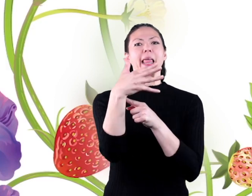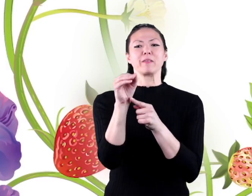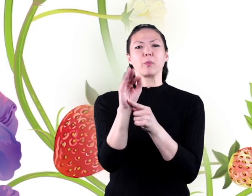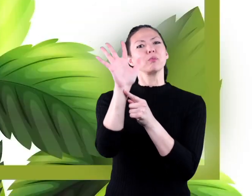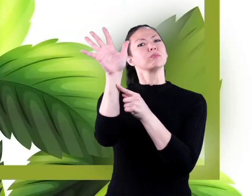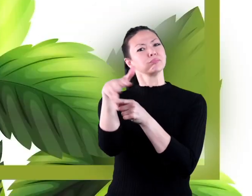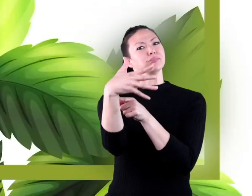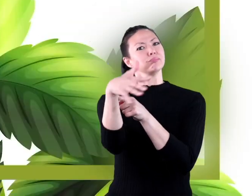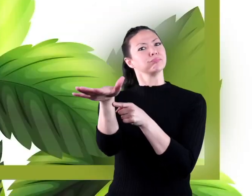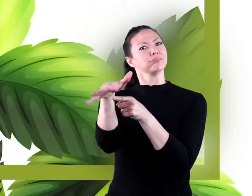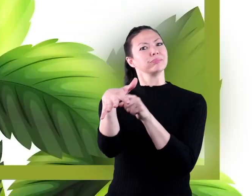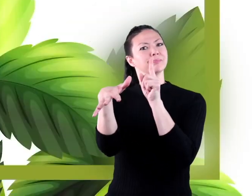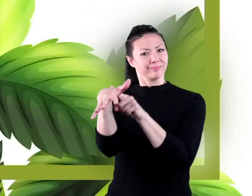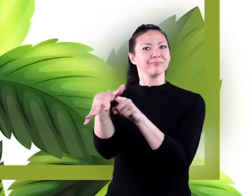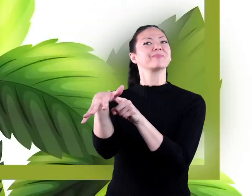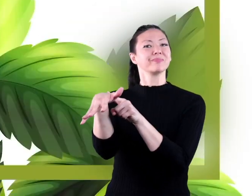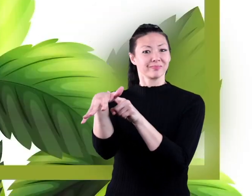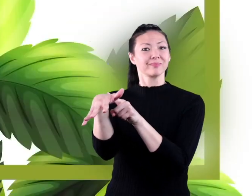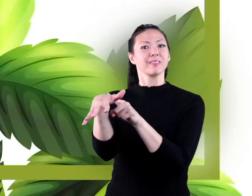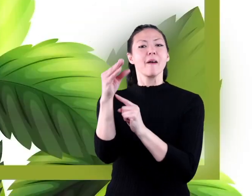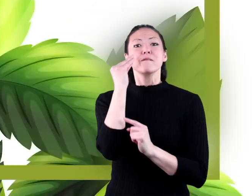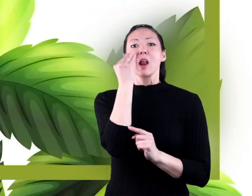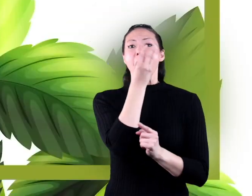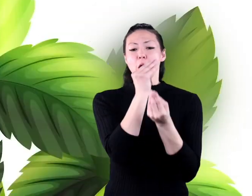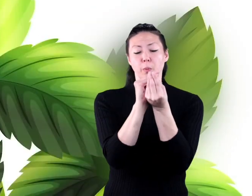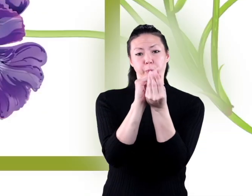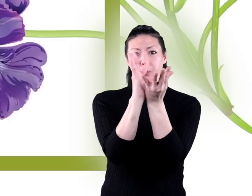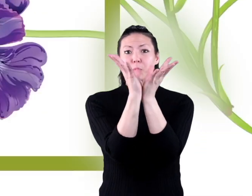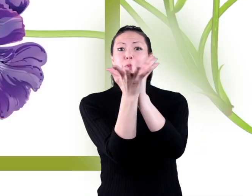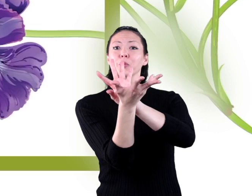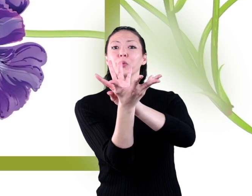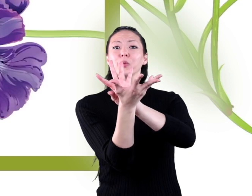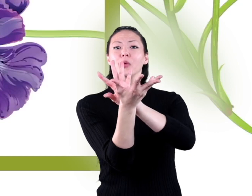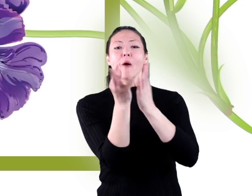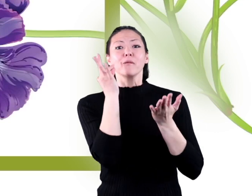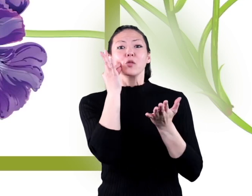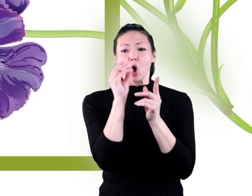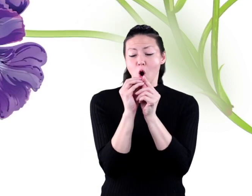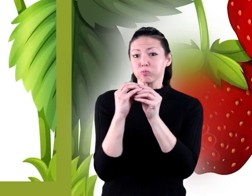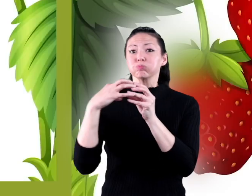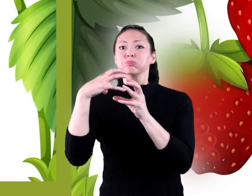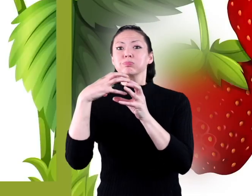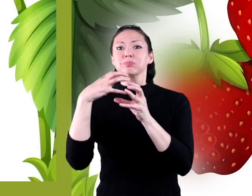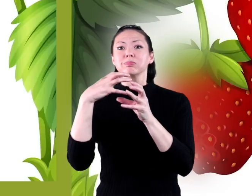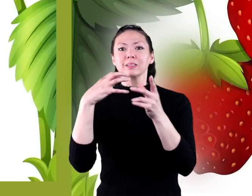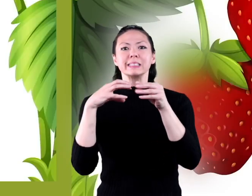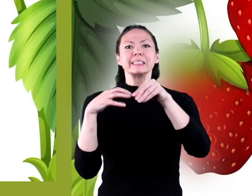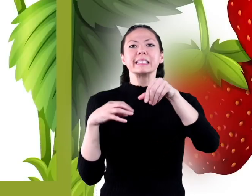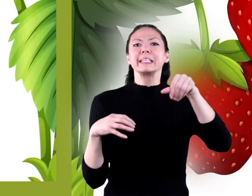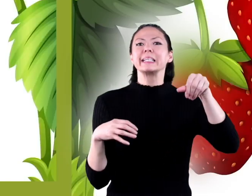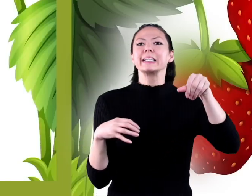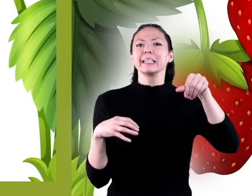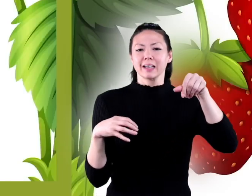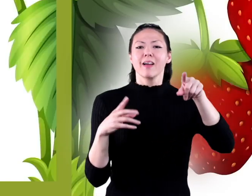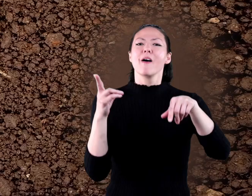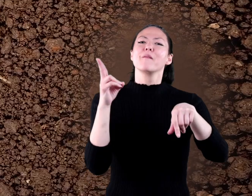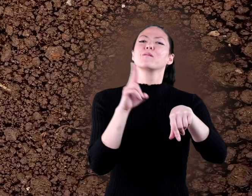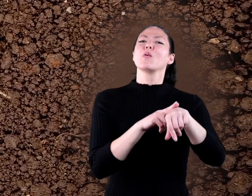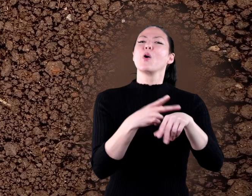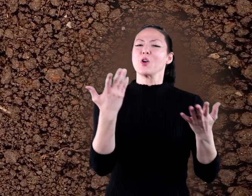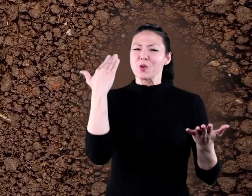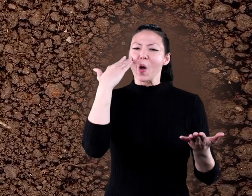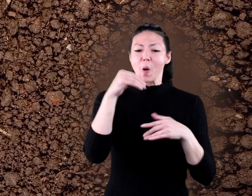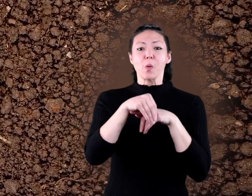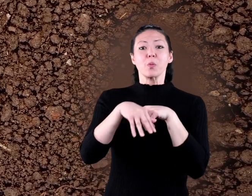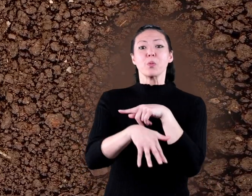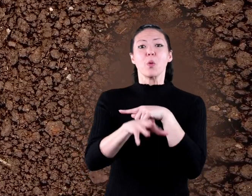the leaves, the flowers, the fruits, and the seeds. Of